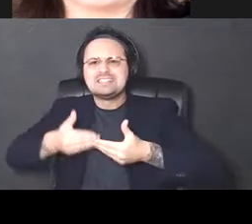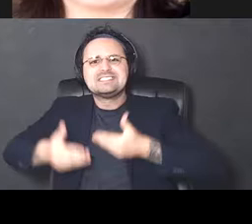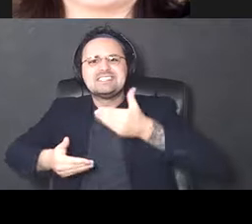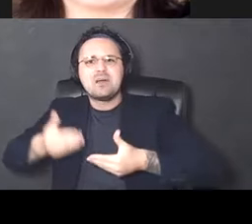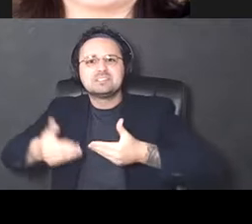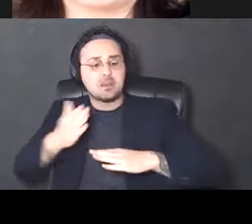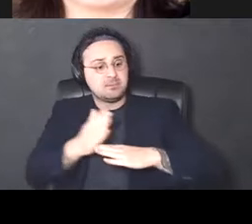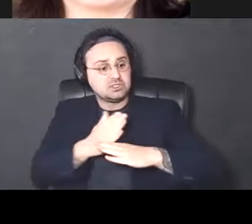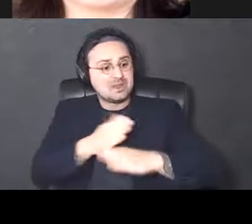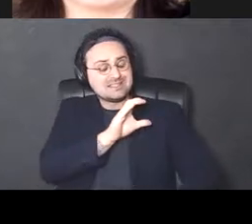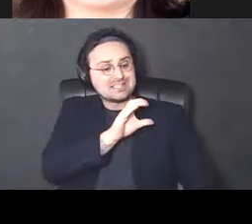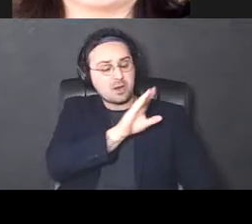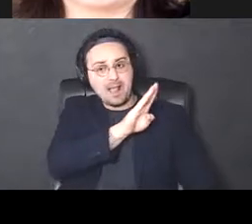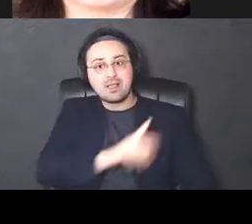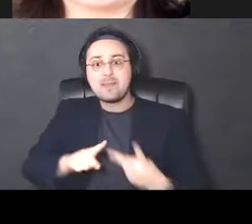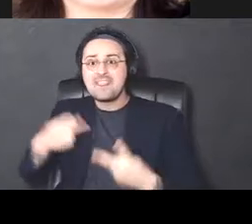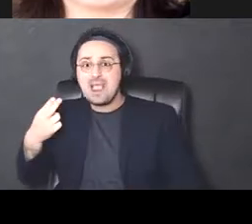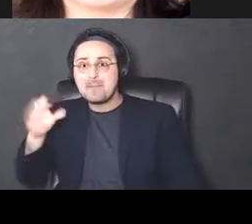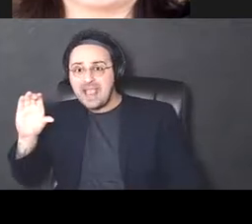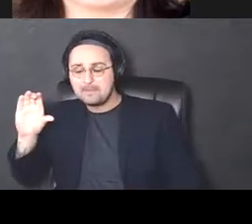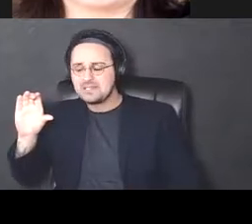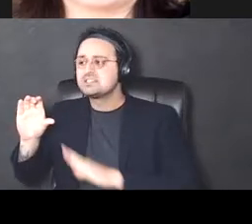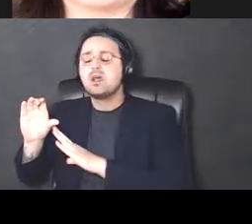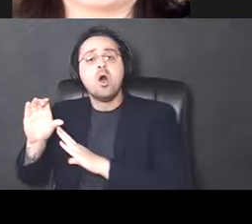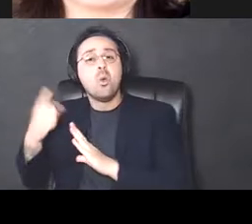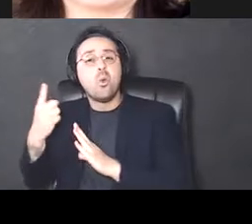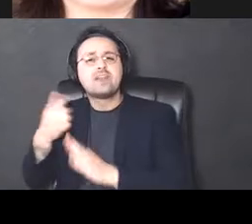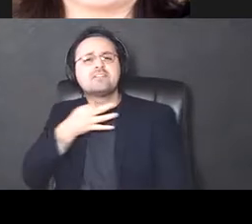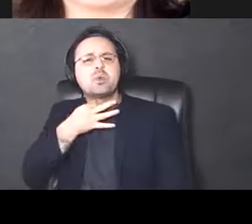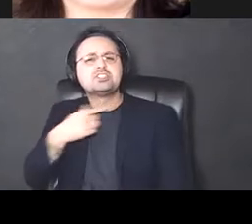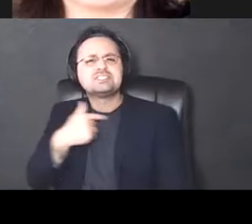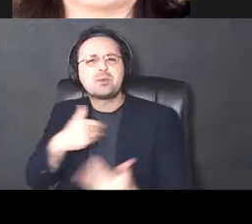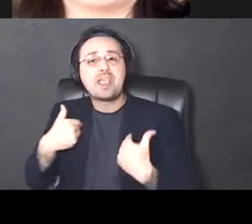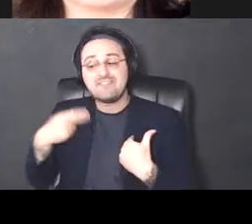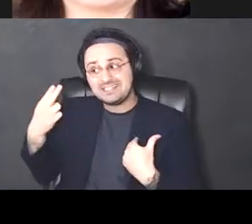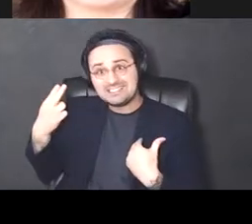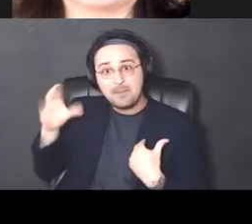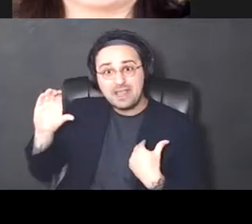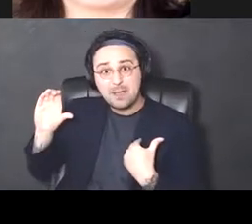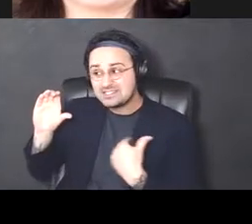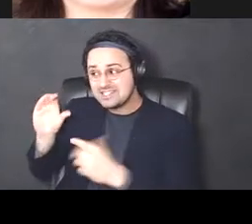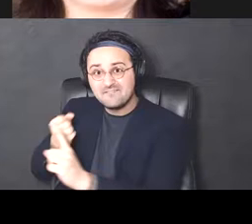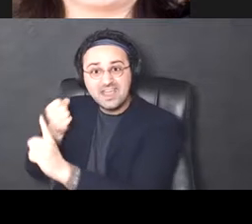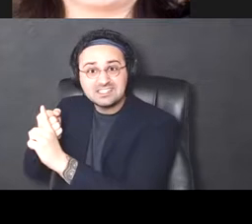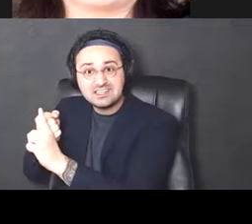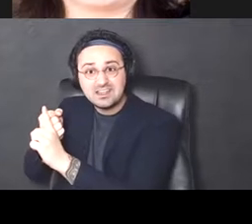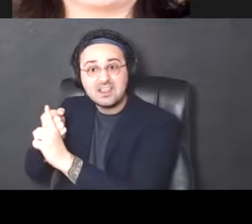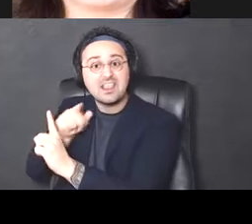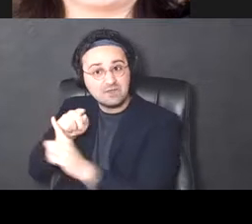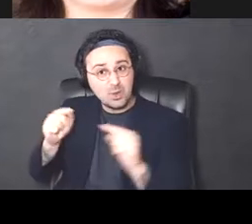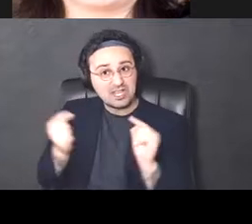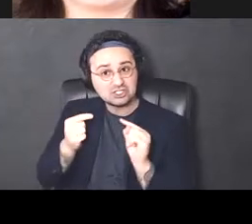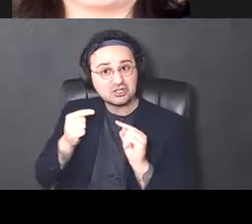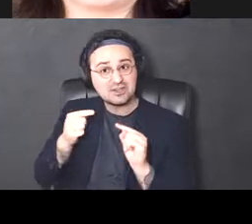cerebellum and hippocampus, but we wanted to say, you know, one of the questions we have is, is the hippocampus affected when we make an injury in the cerebellum?